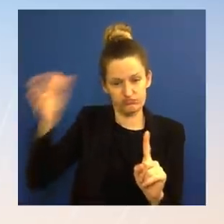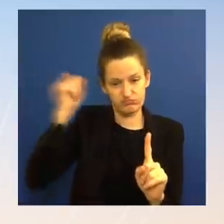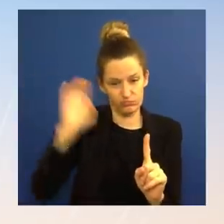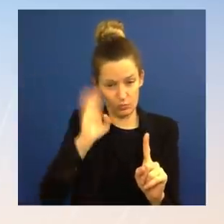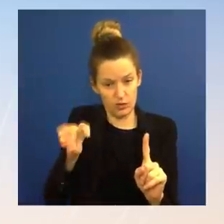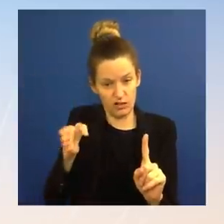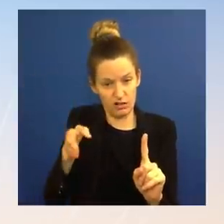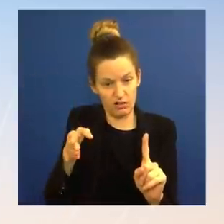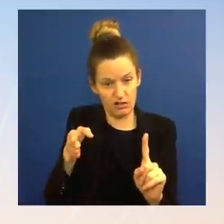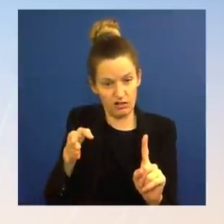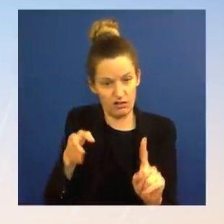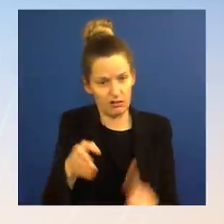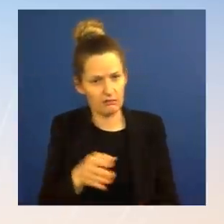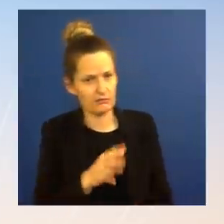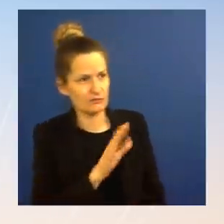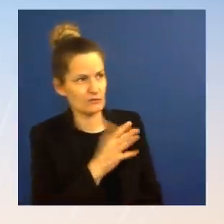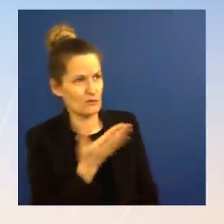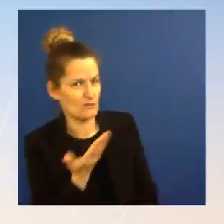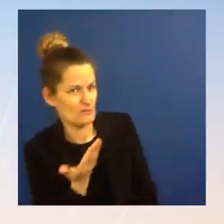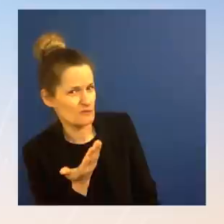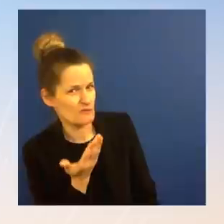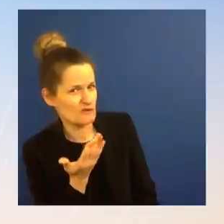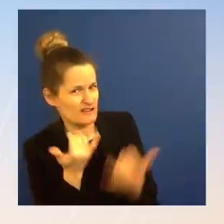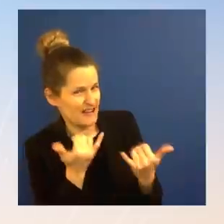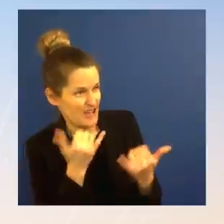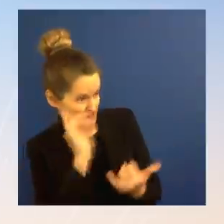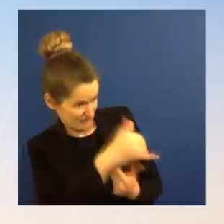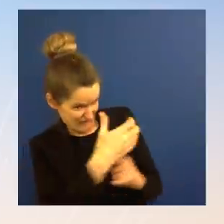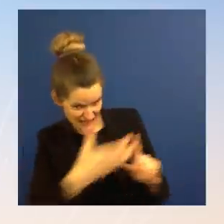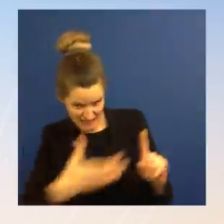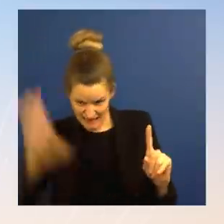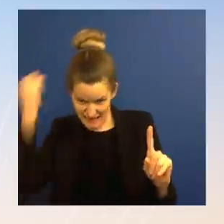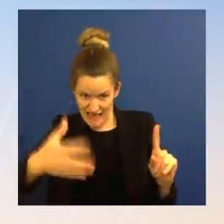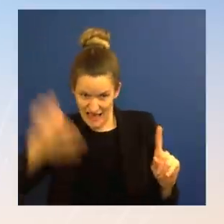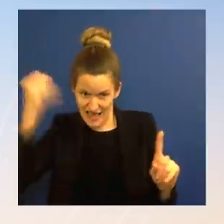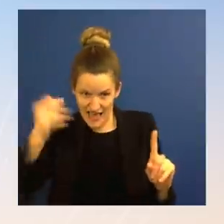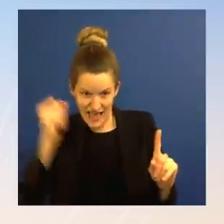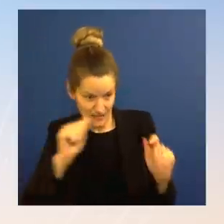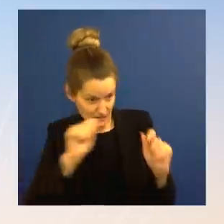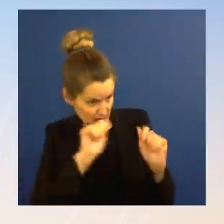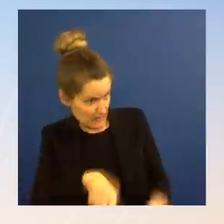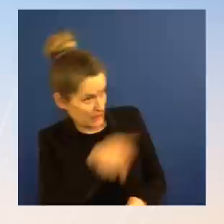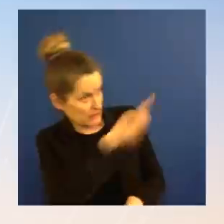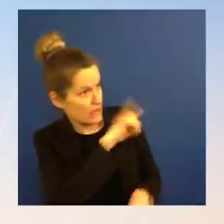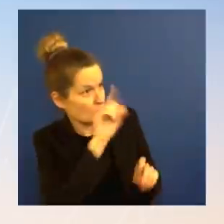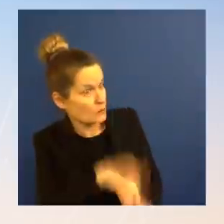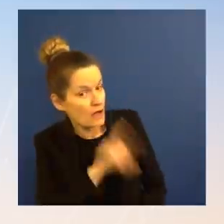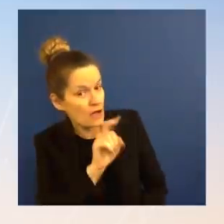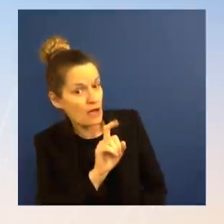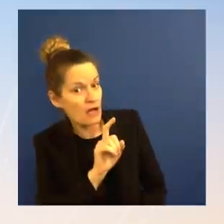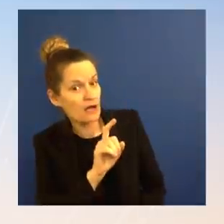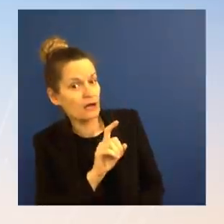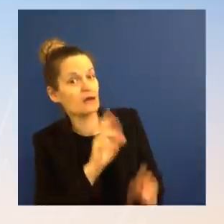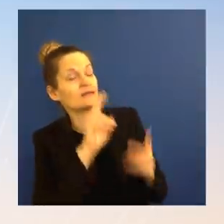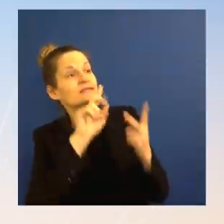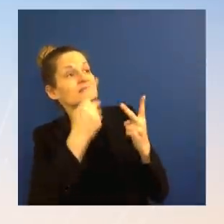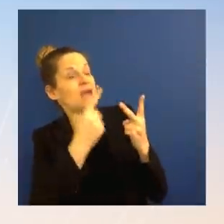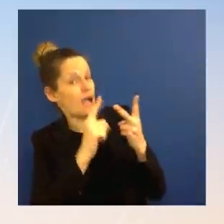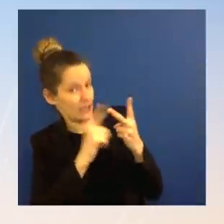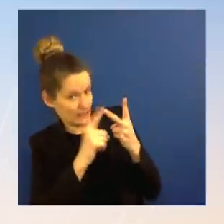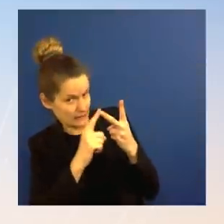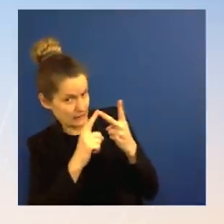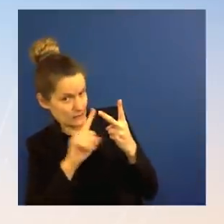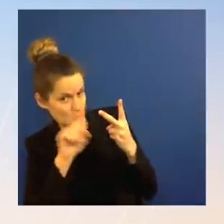And second, not exactly related, do you- there are some reports indicating that Russia